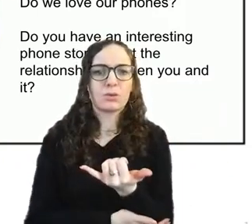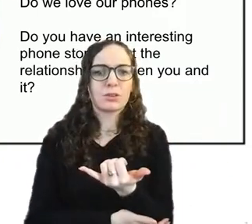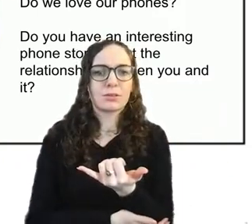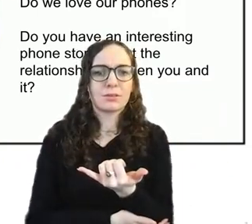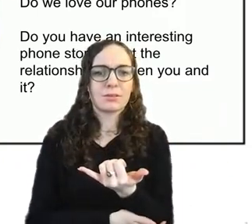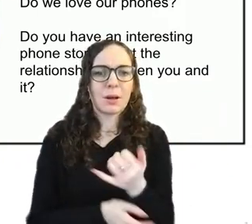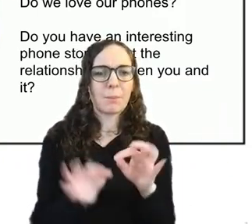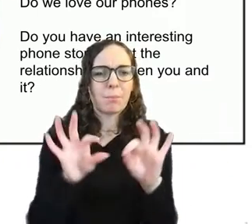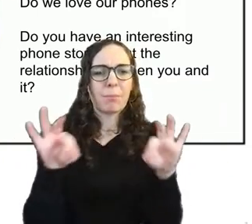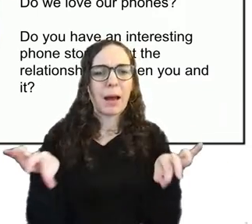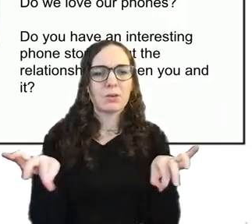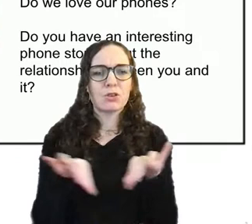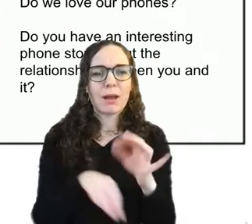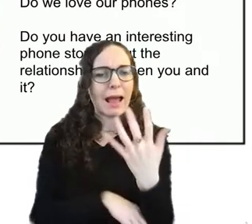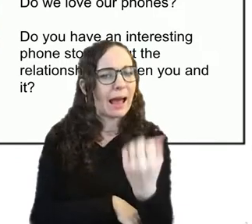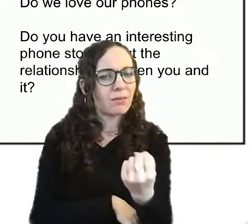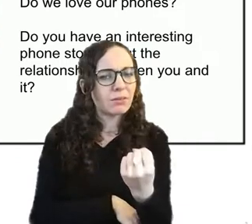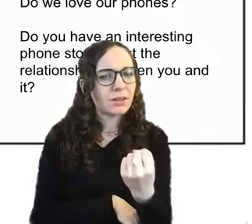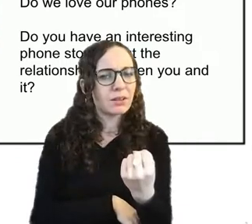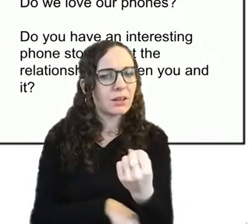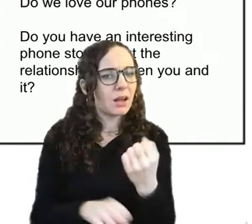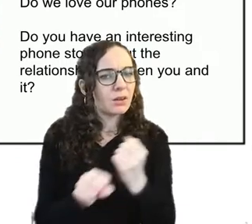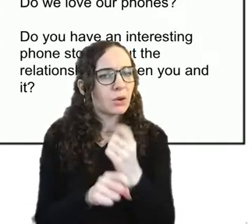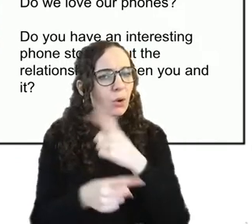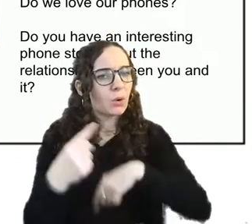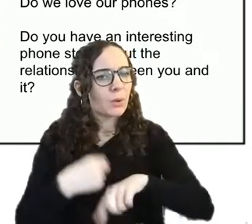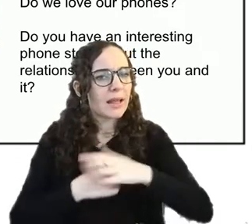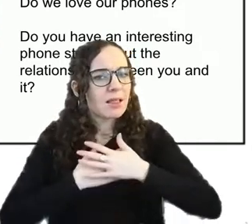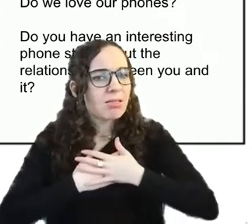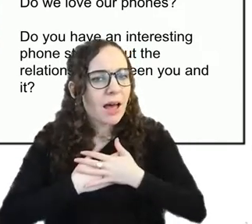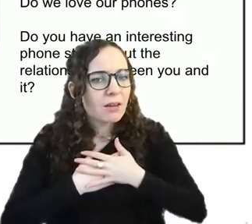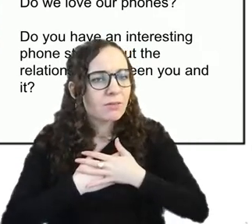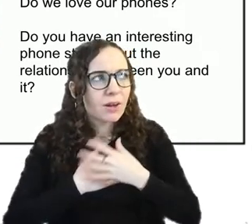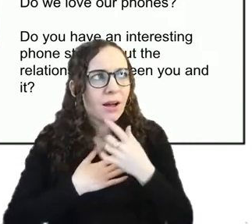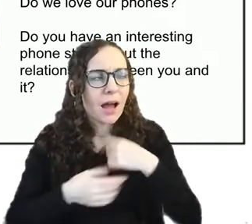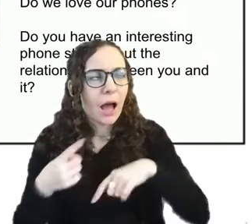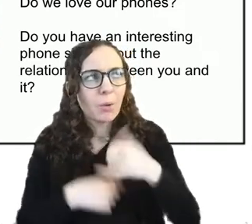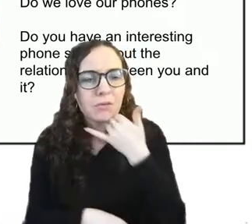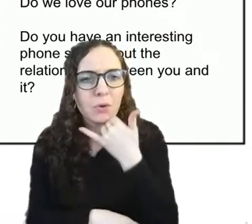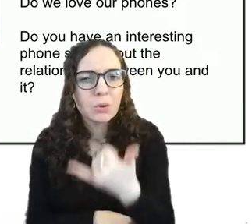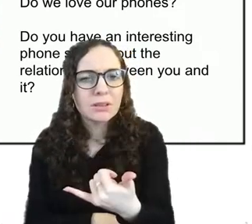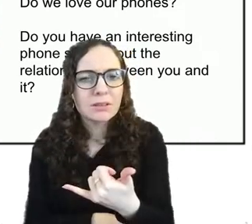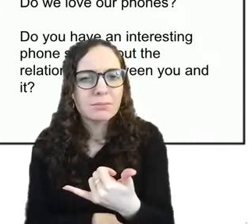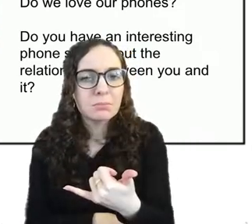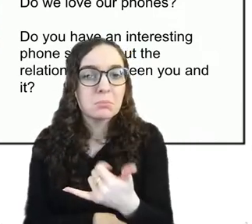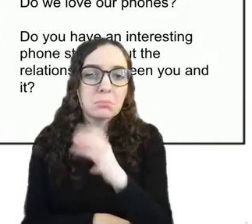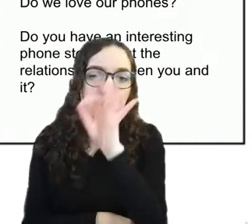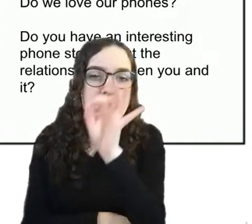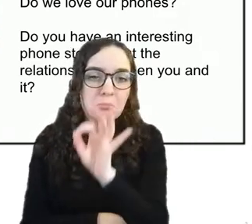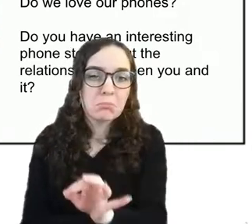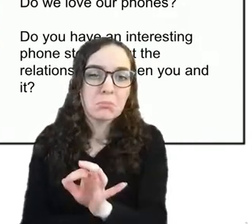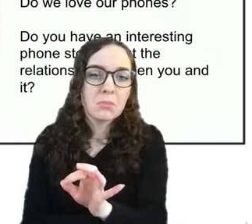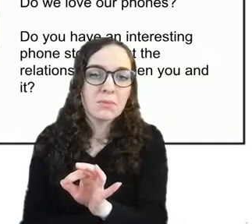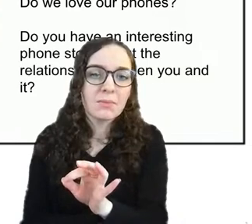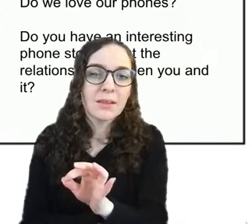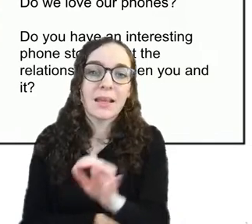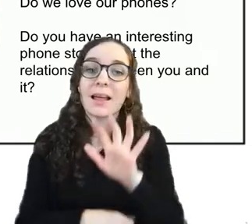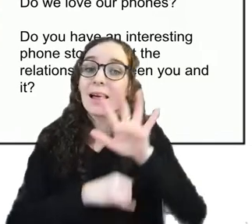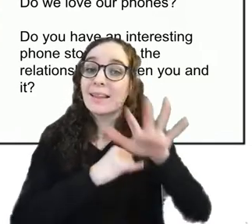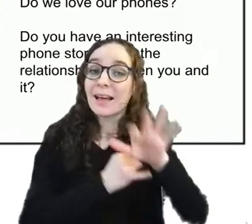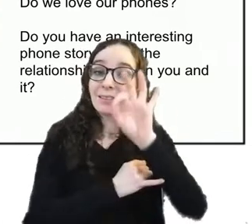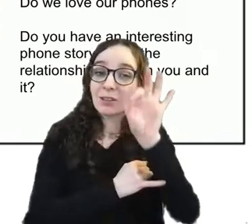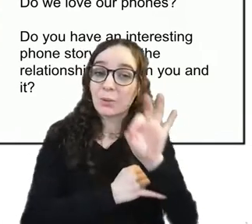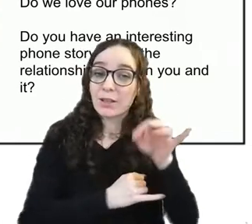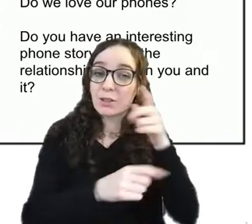uh and then the last question oh yeah do you have an interesting friend story about the